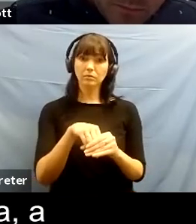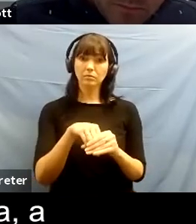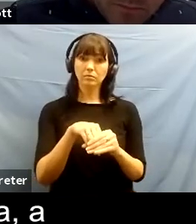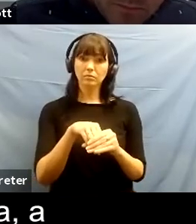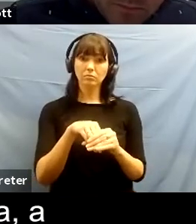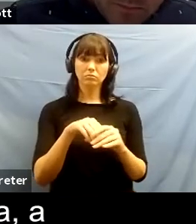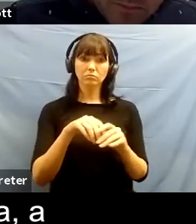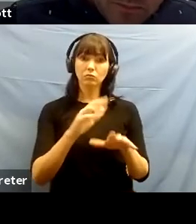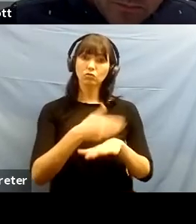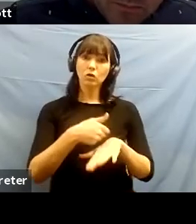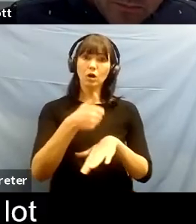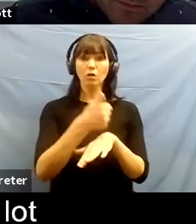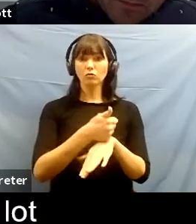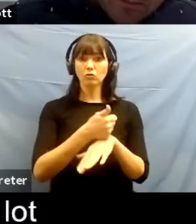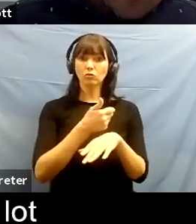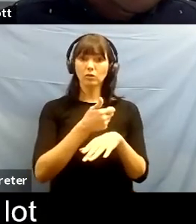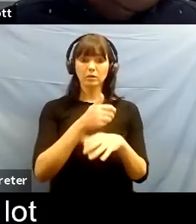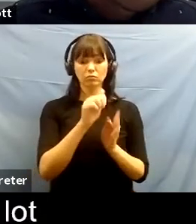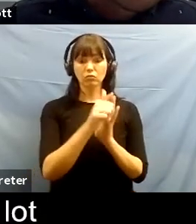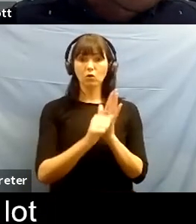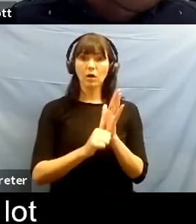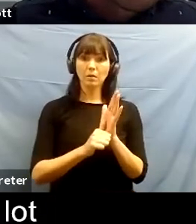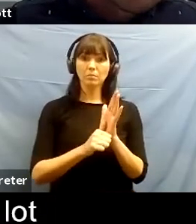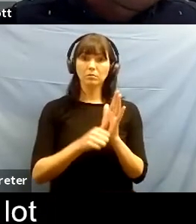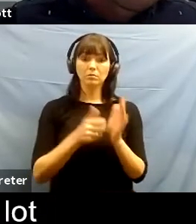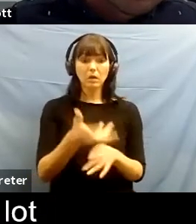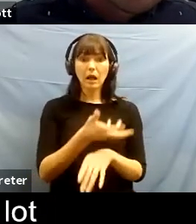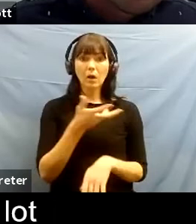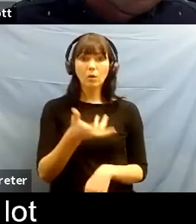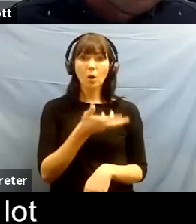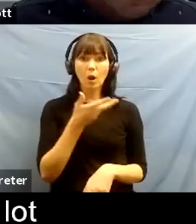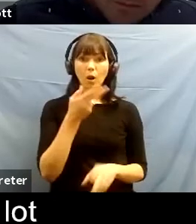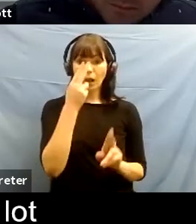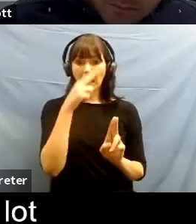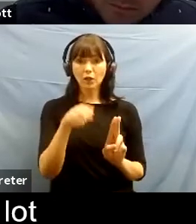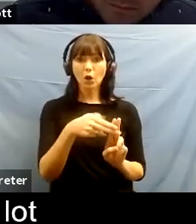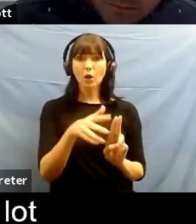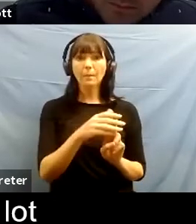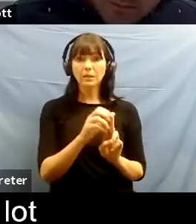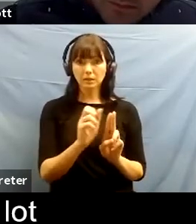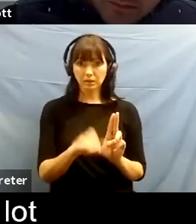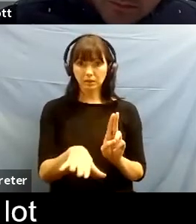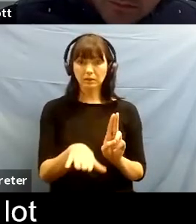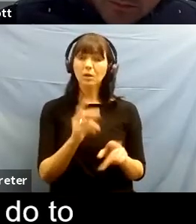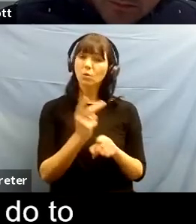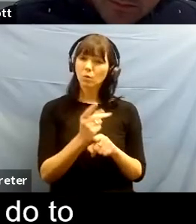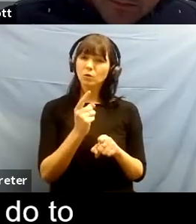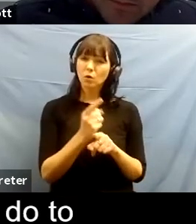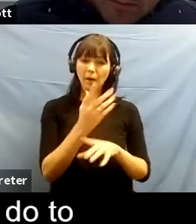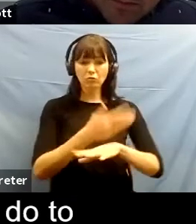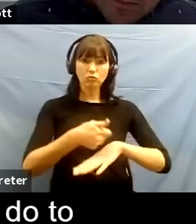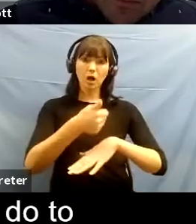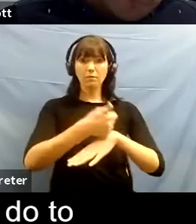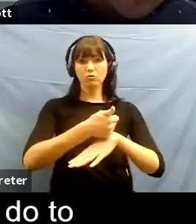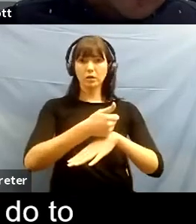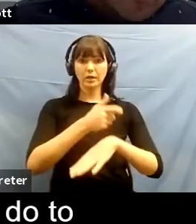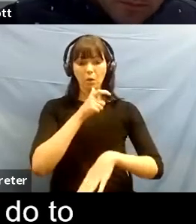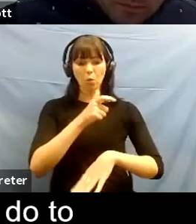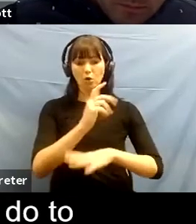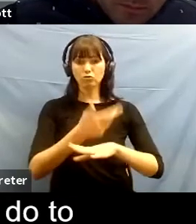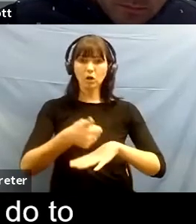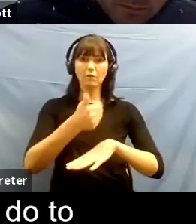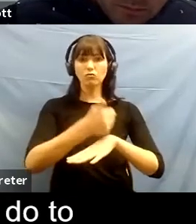alcohol anonymous uh for the last six years and we talk a lot about recovery and there's a lot of sort of processes and